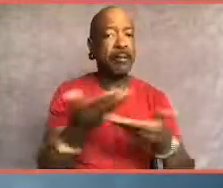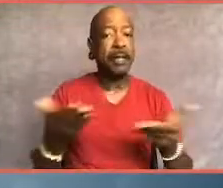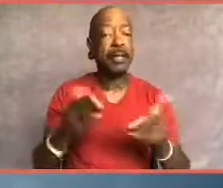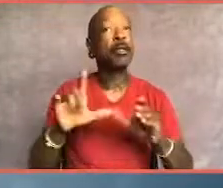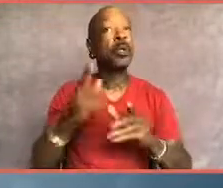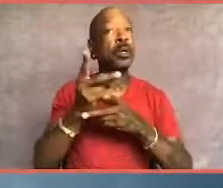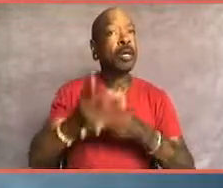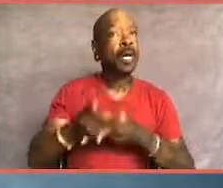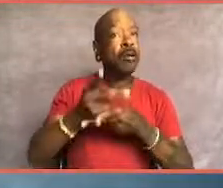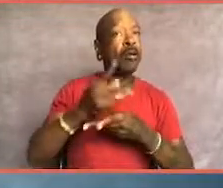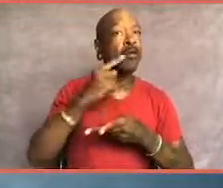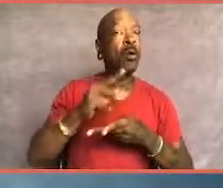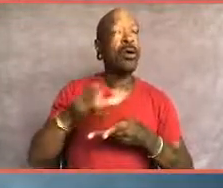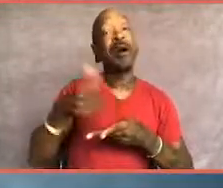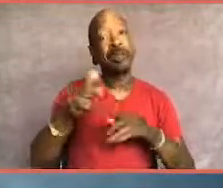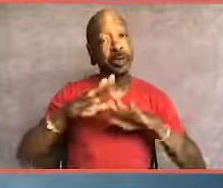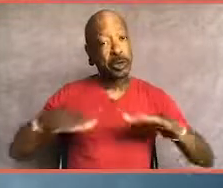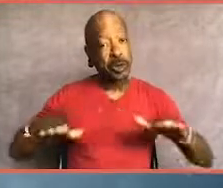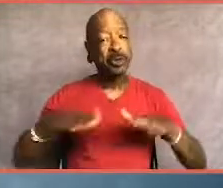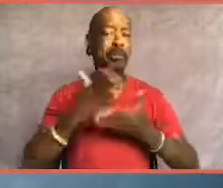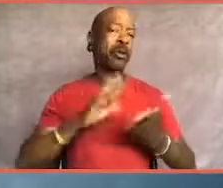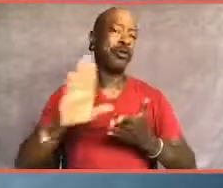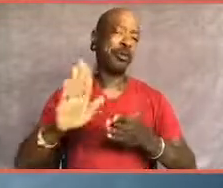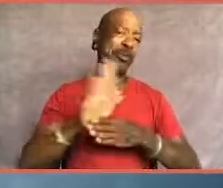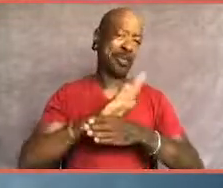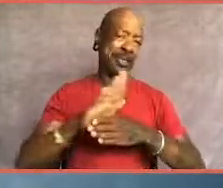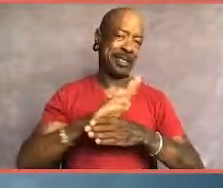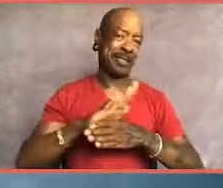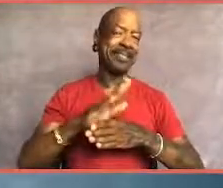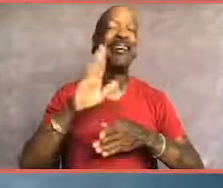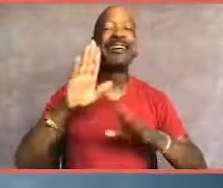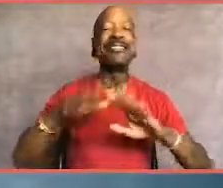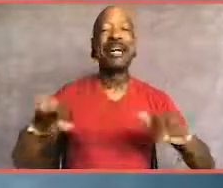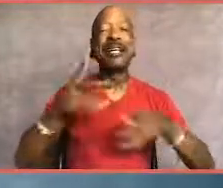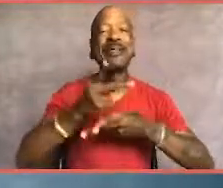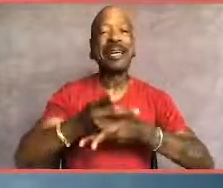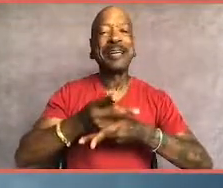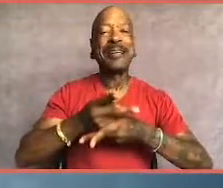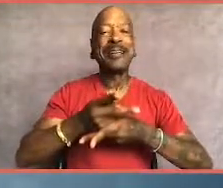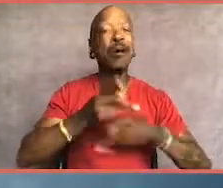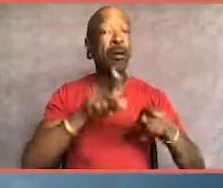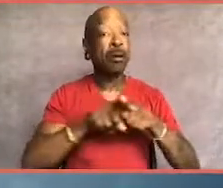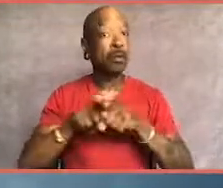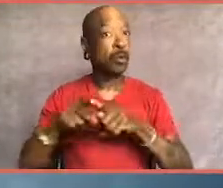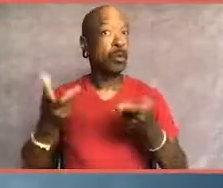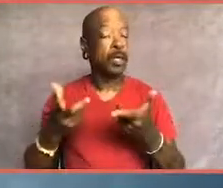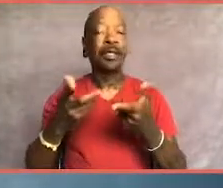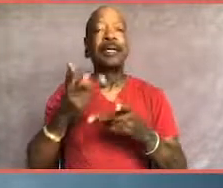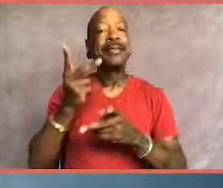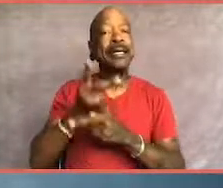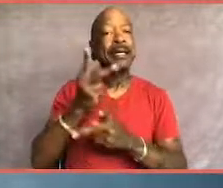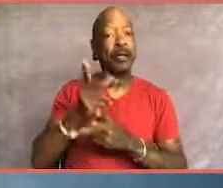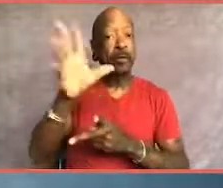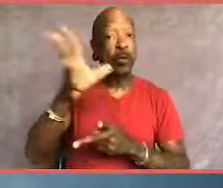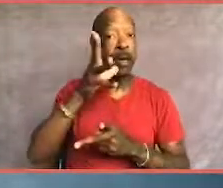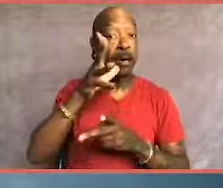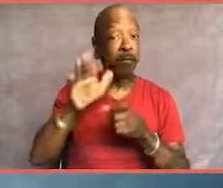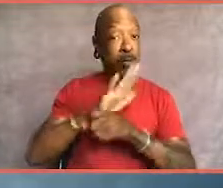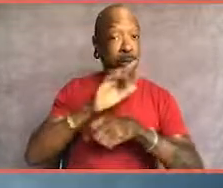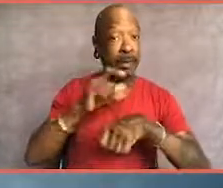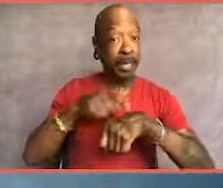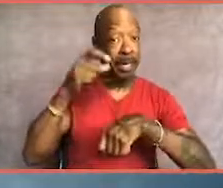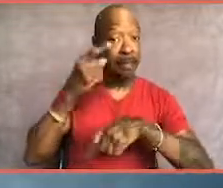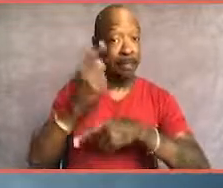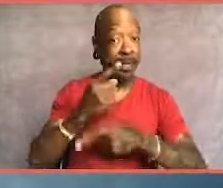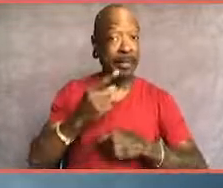children as part of your childcare business, you're also taking care of your mom full-time. Is that right? Yes.